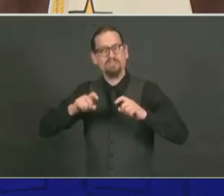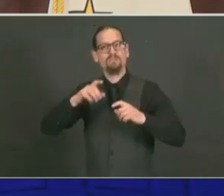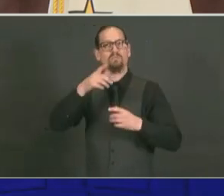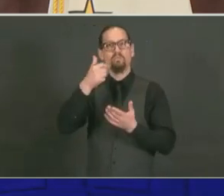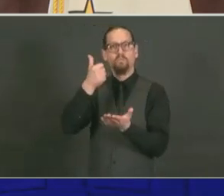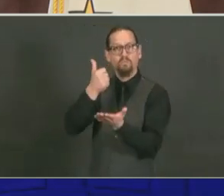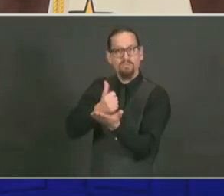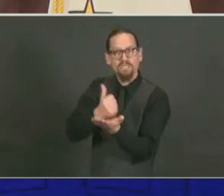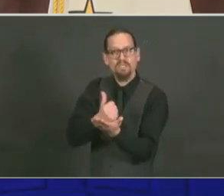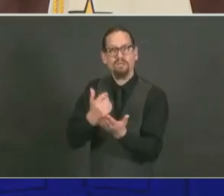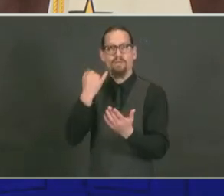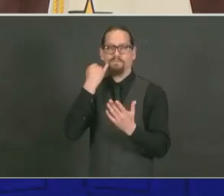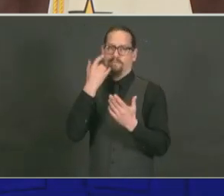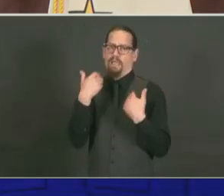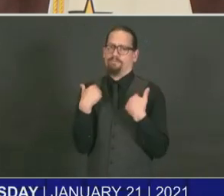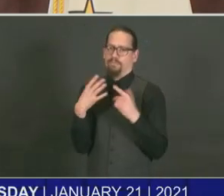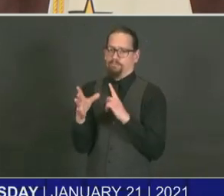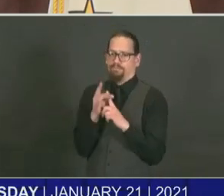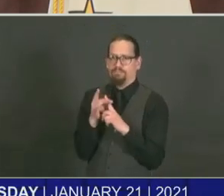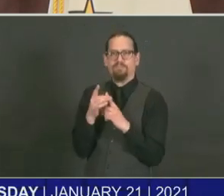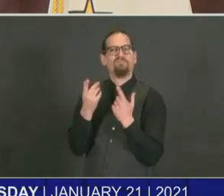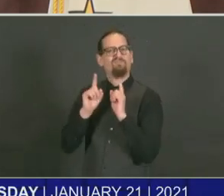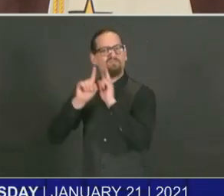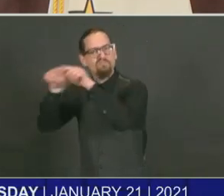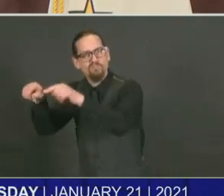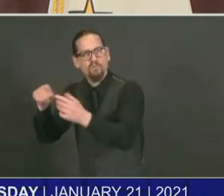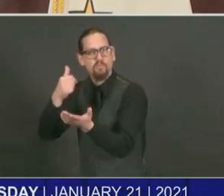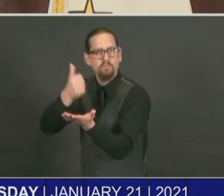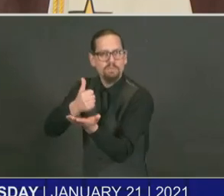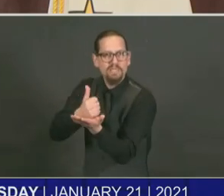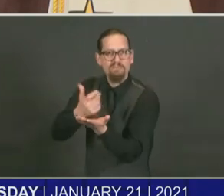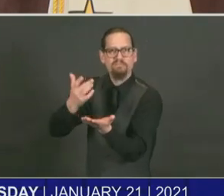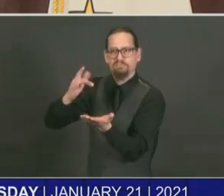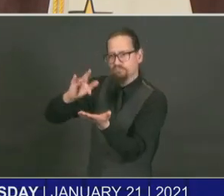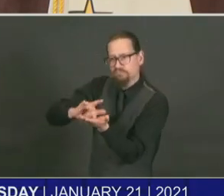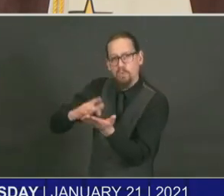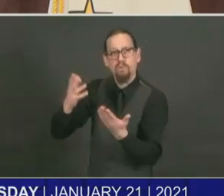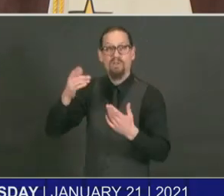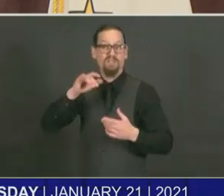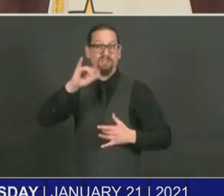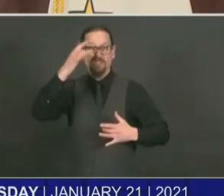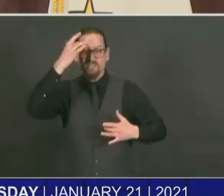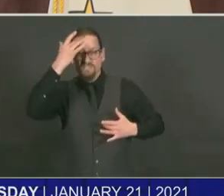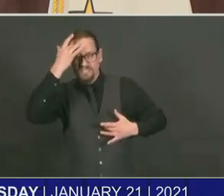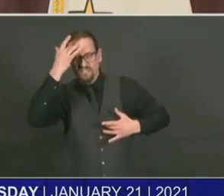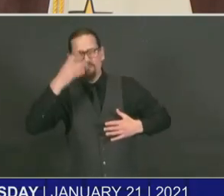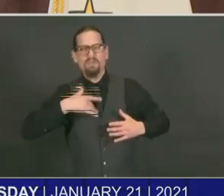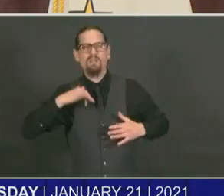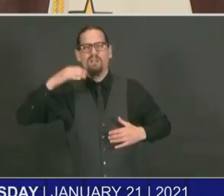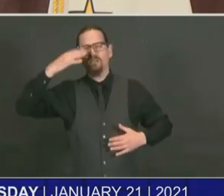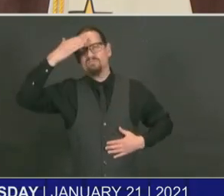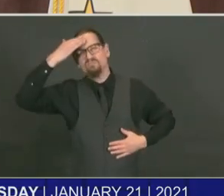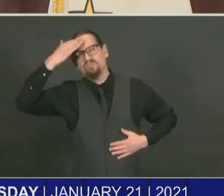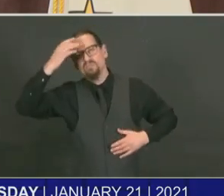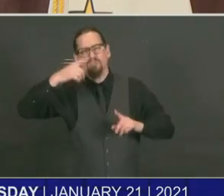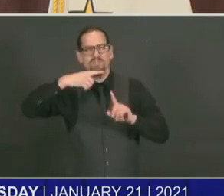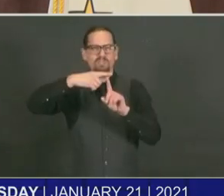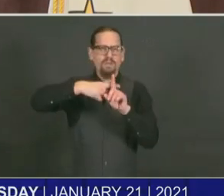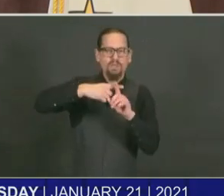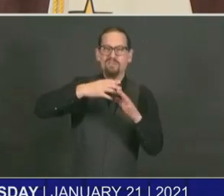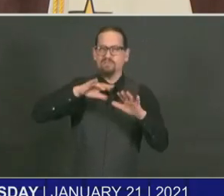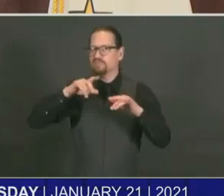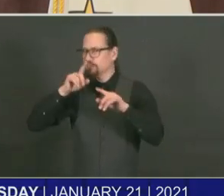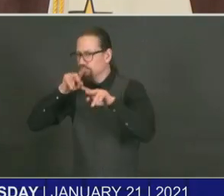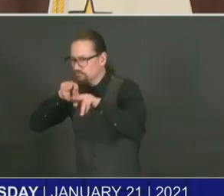have symptoms, wear your mask, distance and wash your hands can still help prevent you